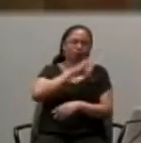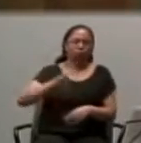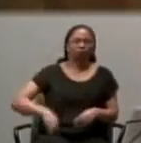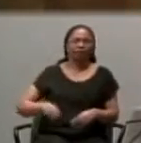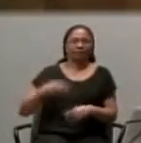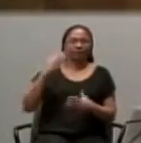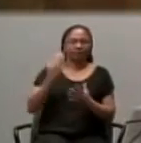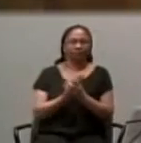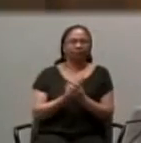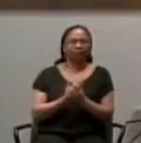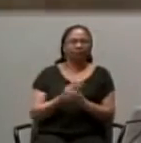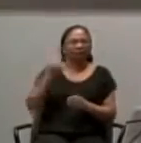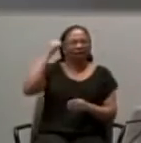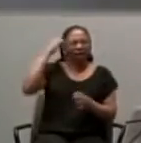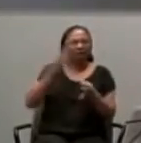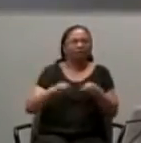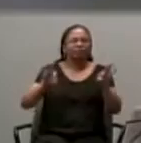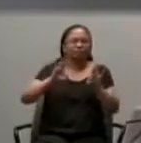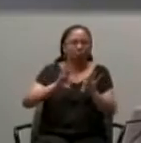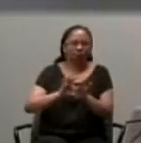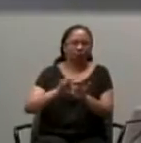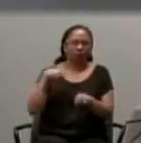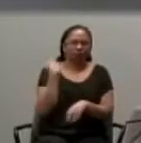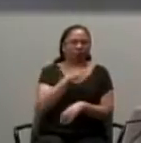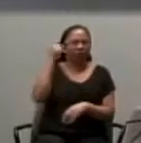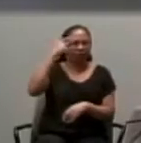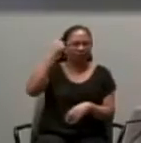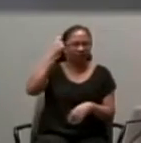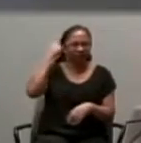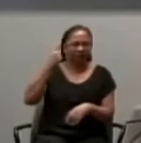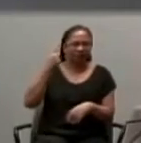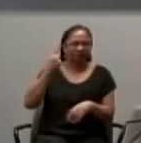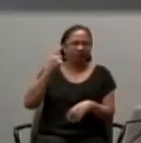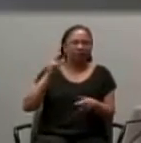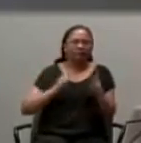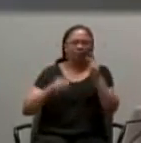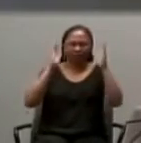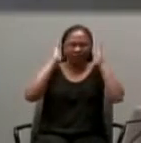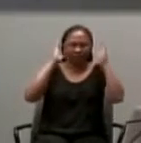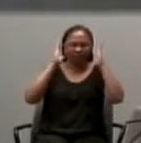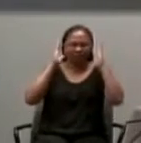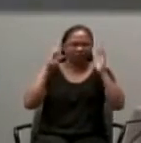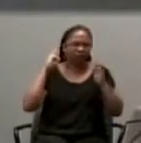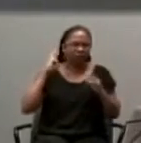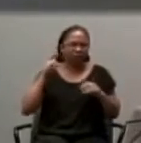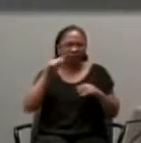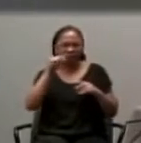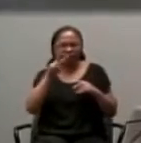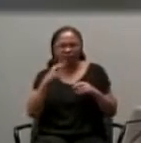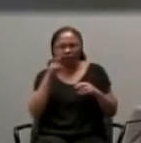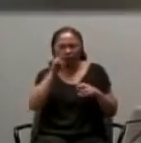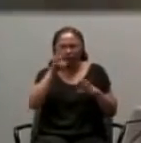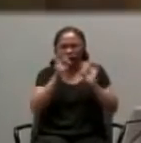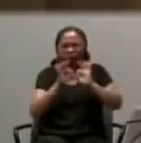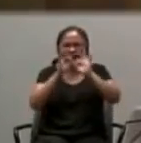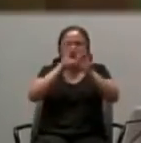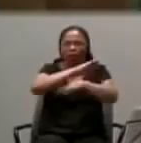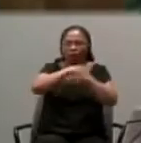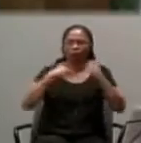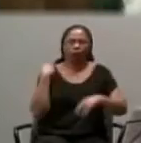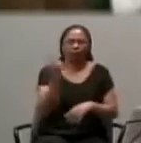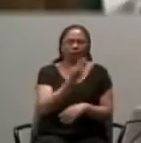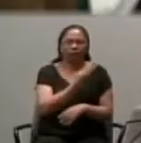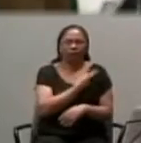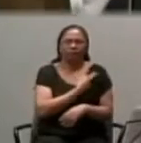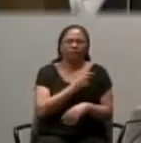with just that. To locate ourselves and all those who are listening on the radio or seeing on television. All of us